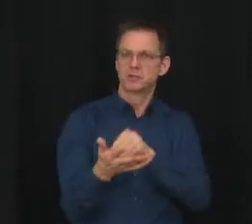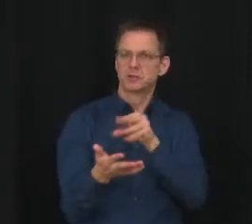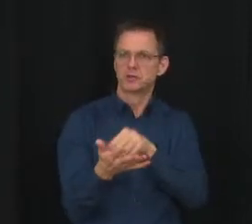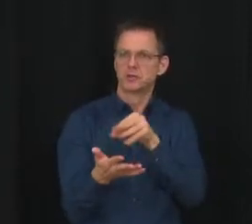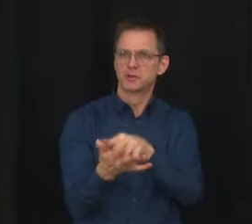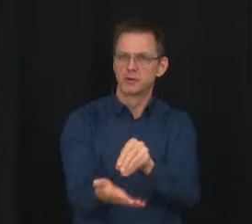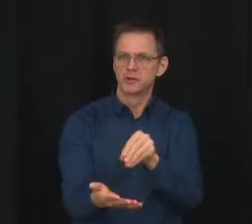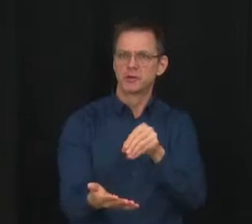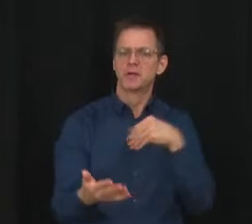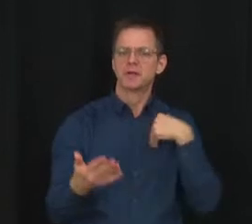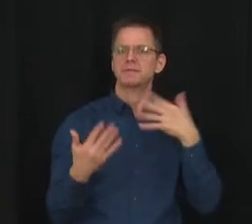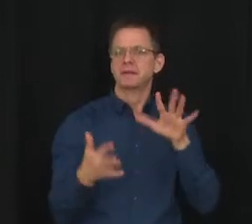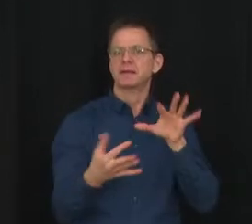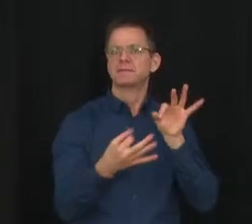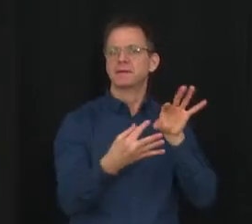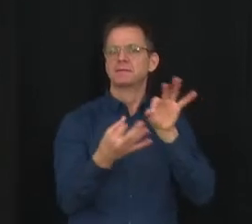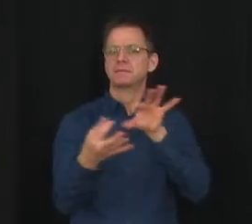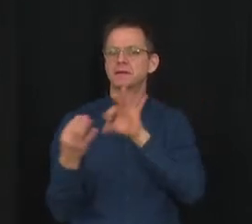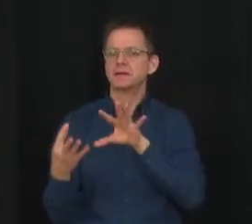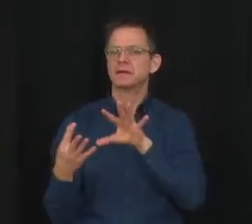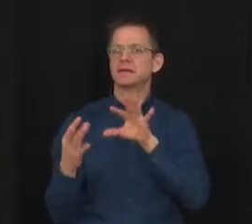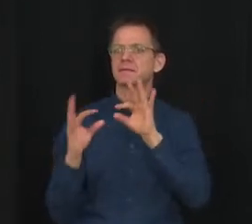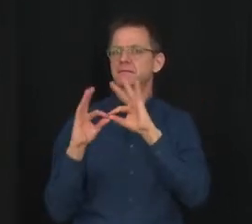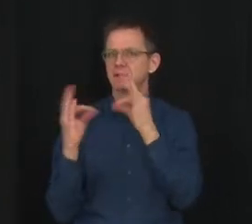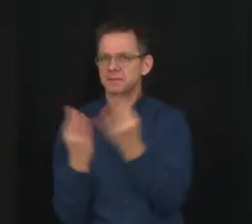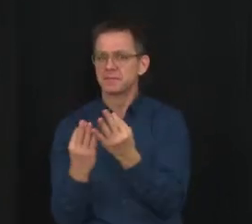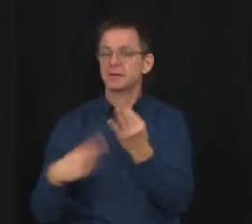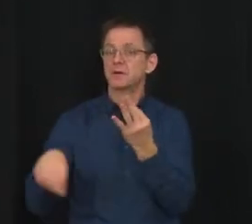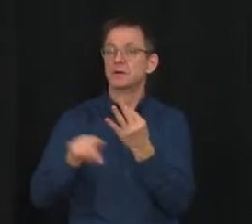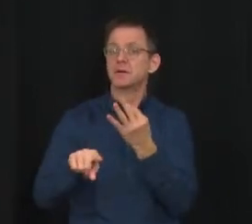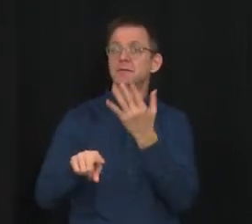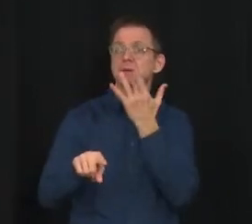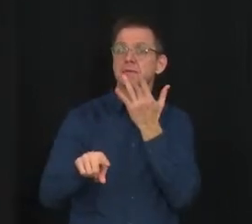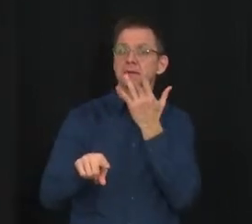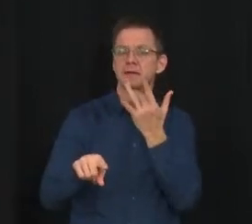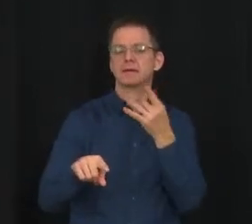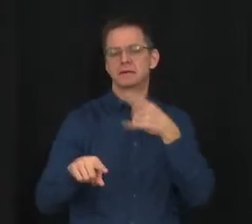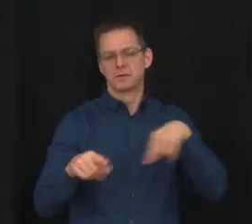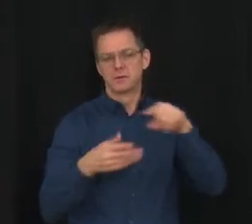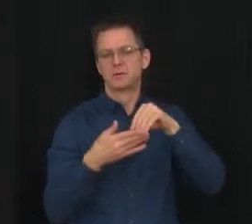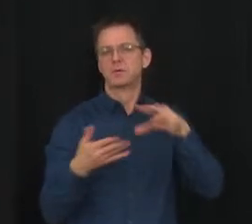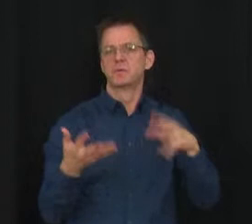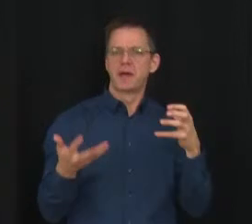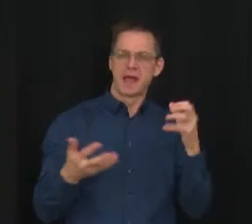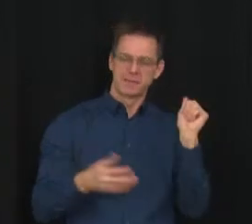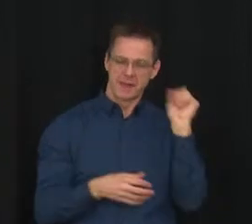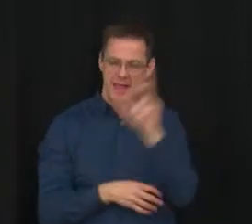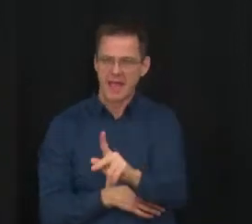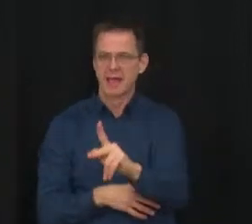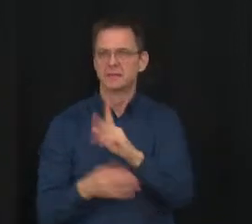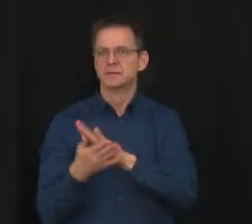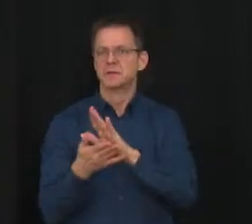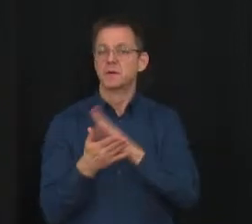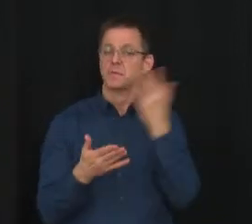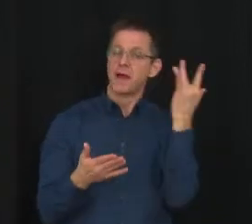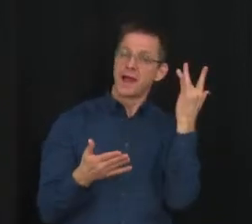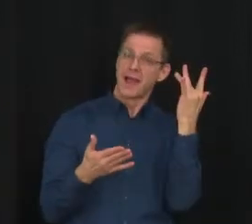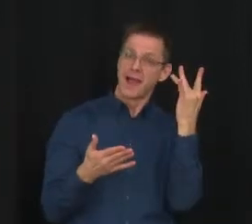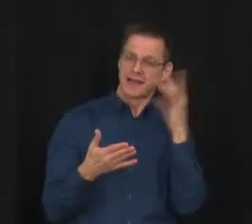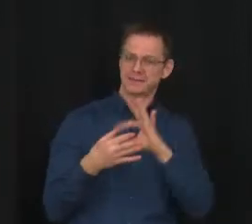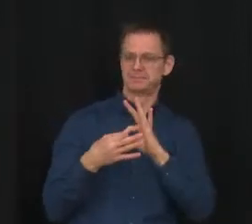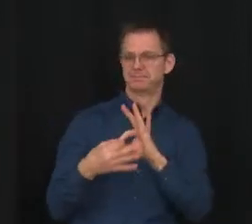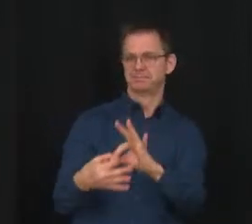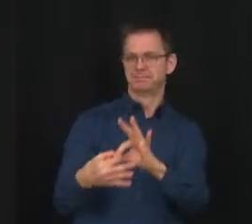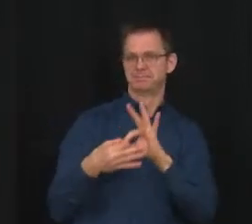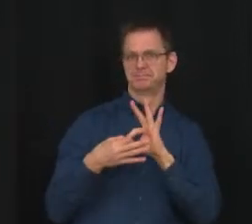for children. Most children feel more connected, they learn better, and generally thrive when they are at